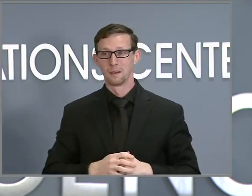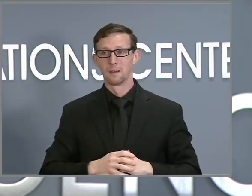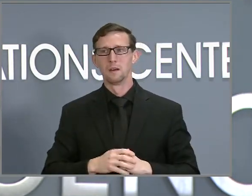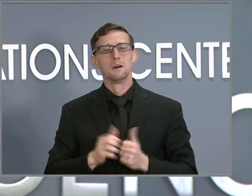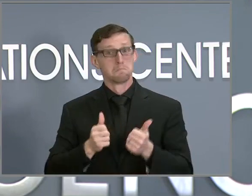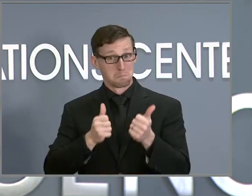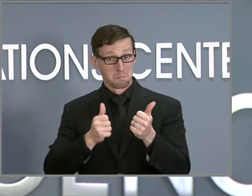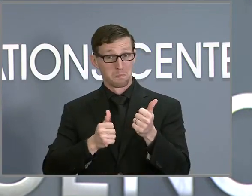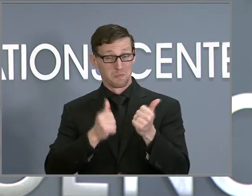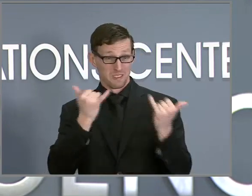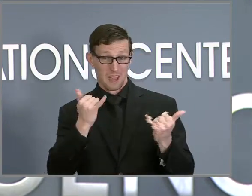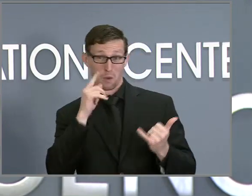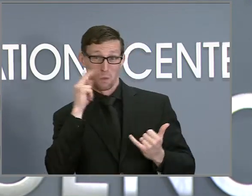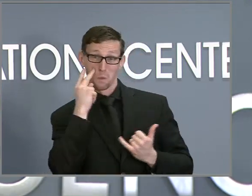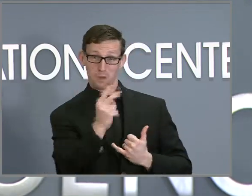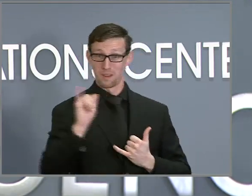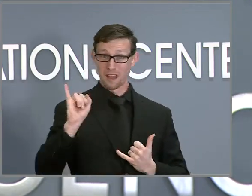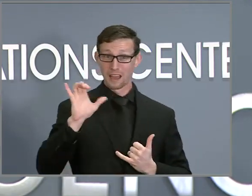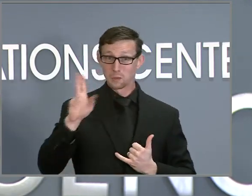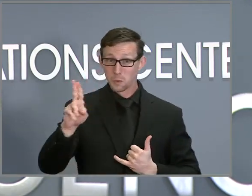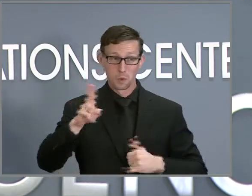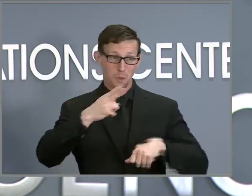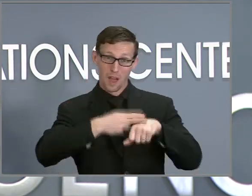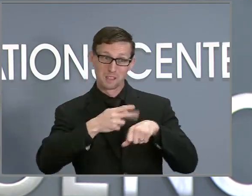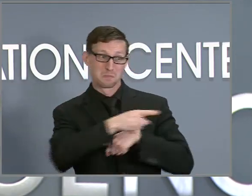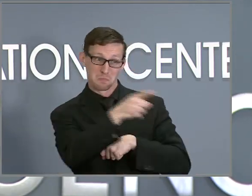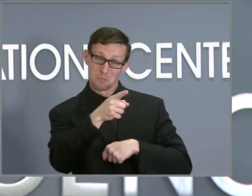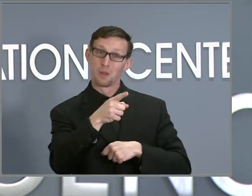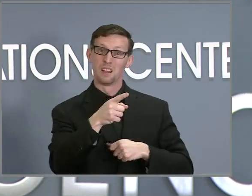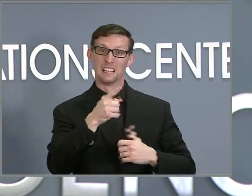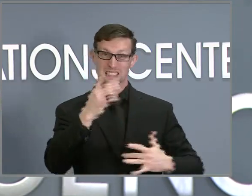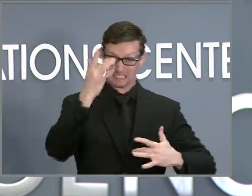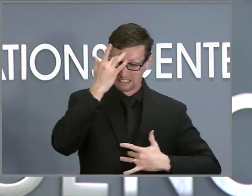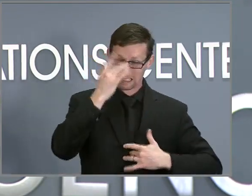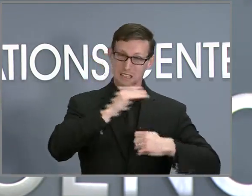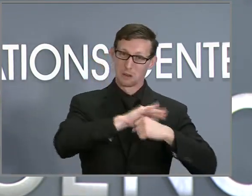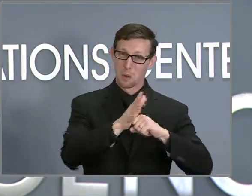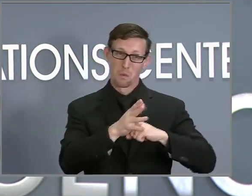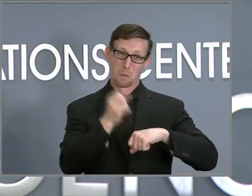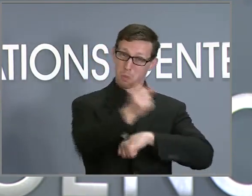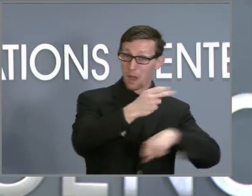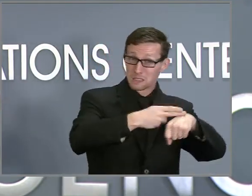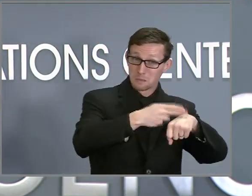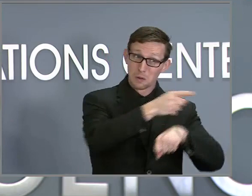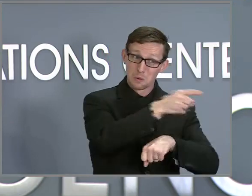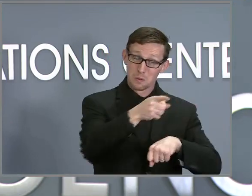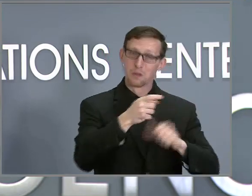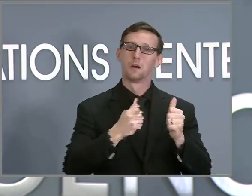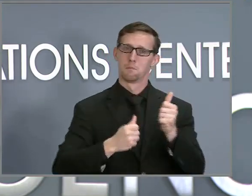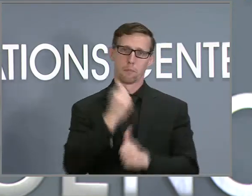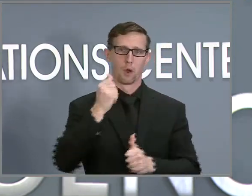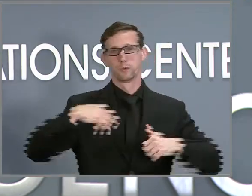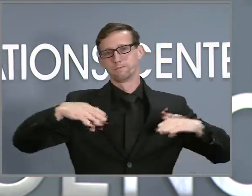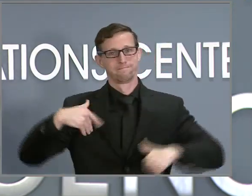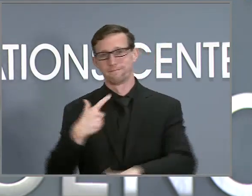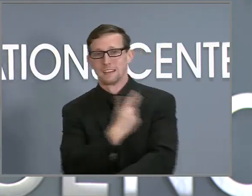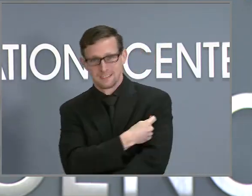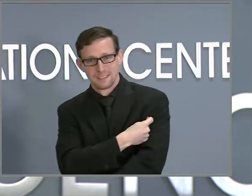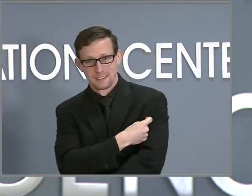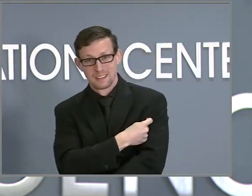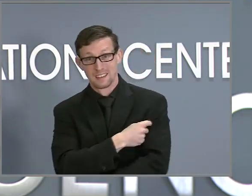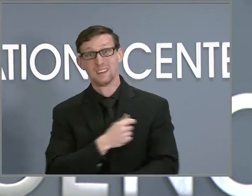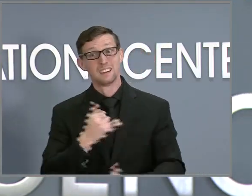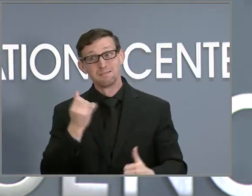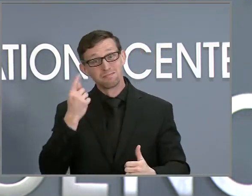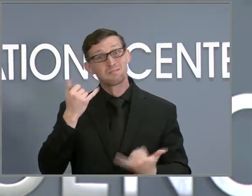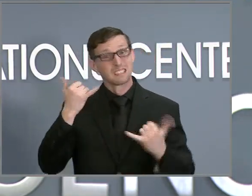of the people with COVID in the ICU right now are unvaccinated. There's still time for you to get a vaccine and the booster. They